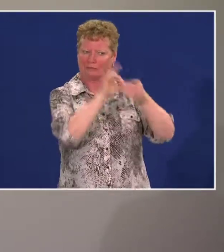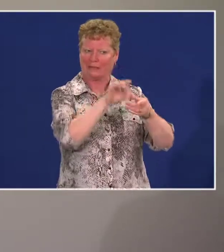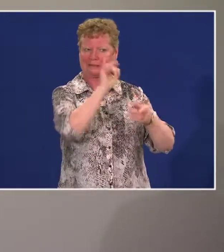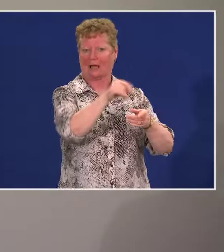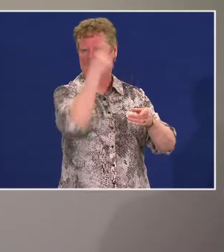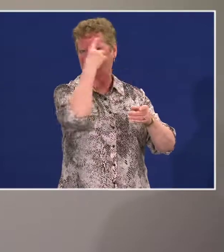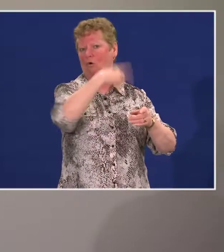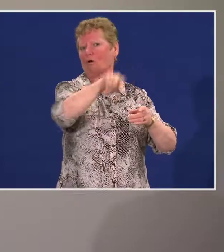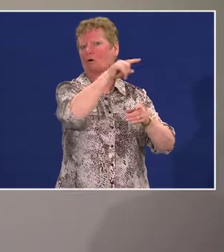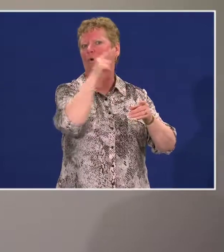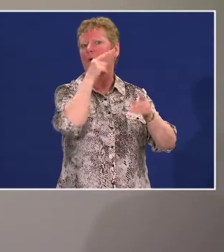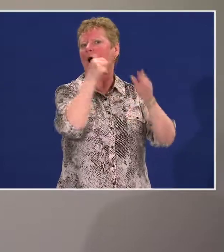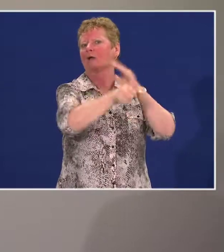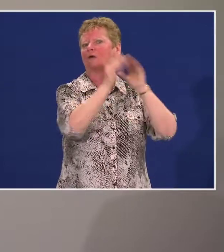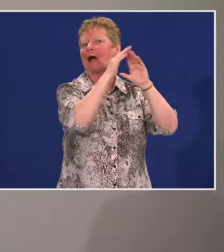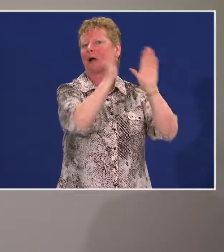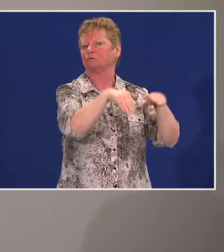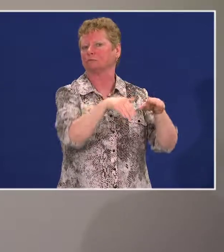for the housing industry.